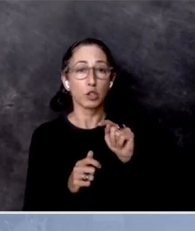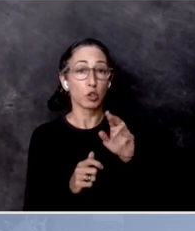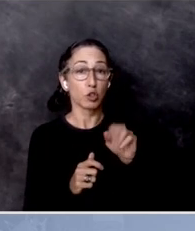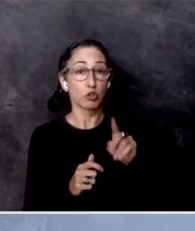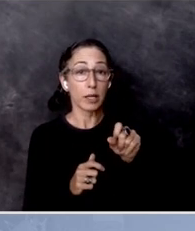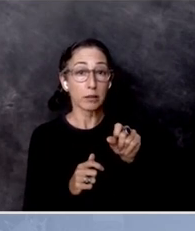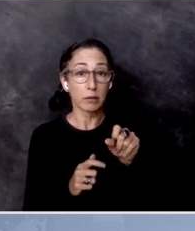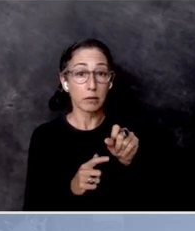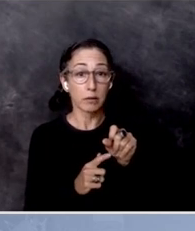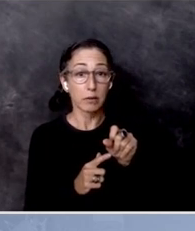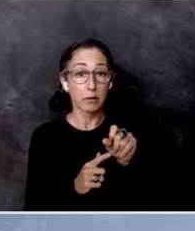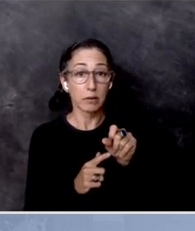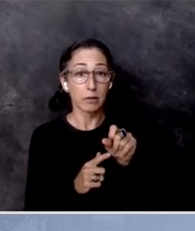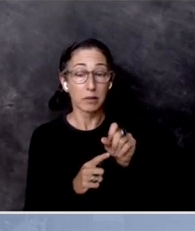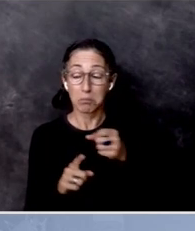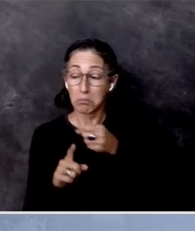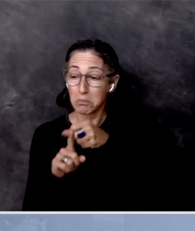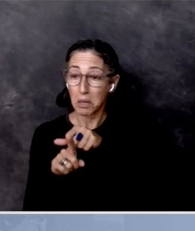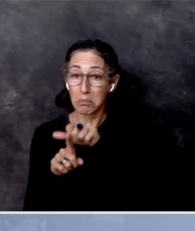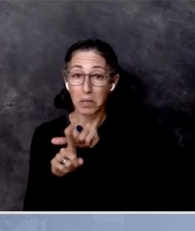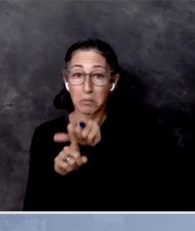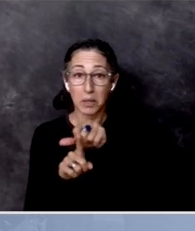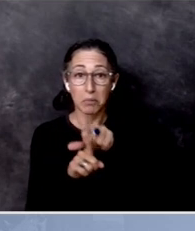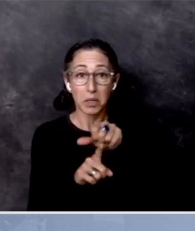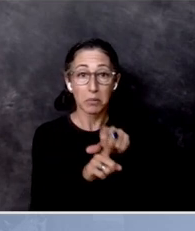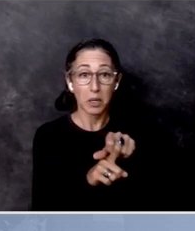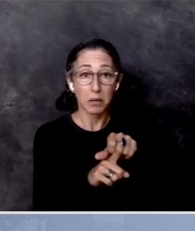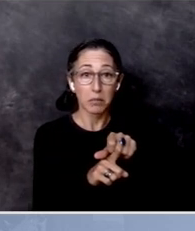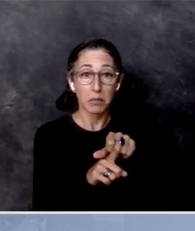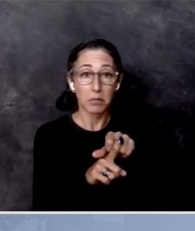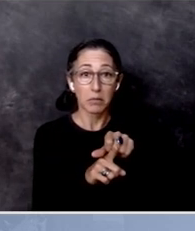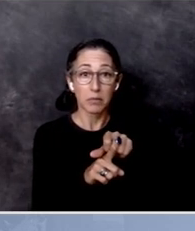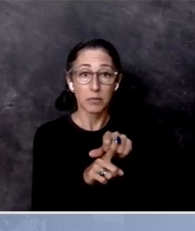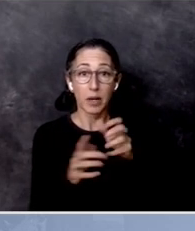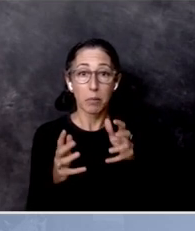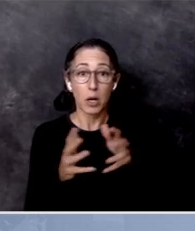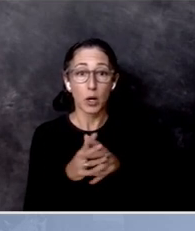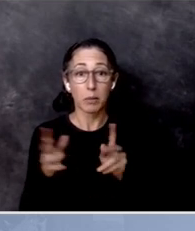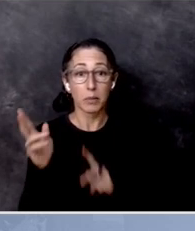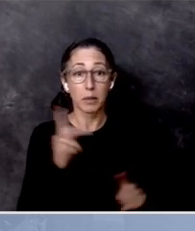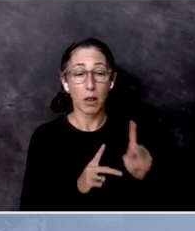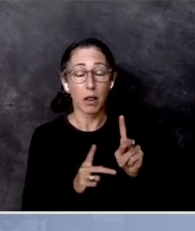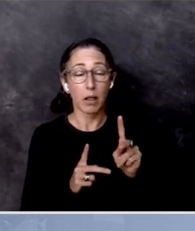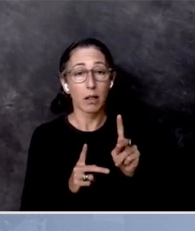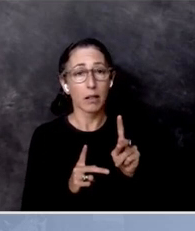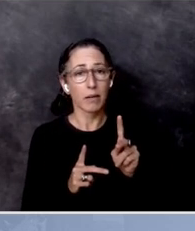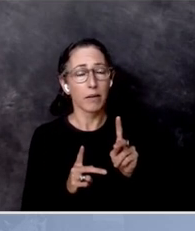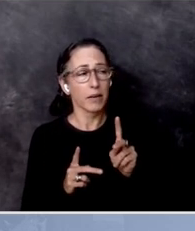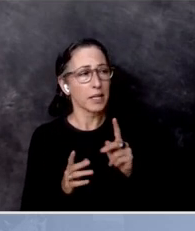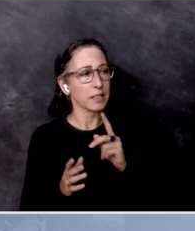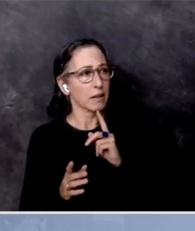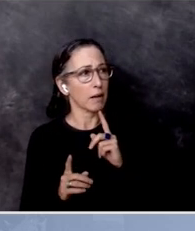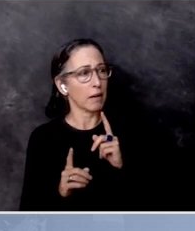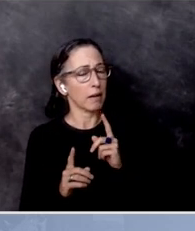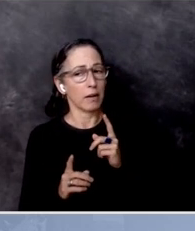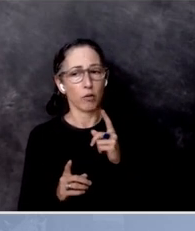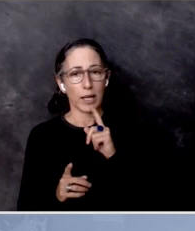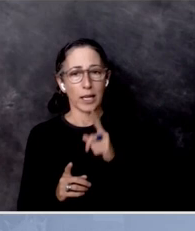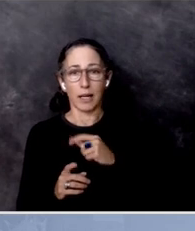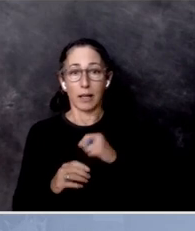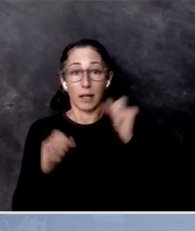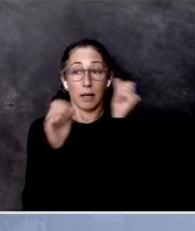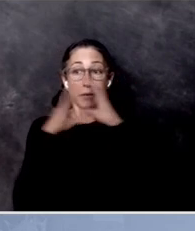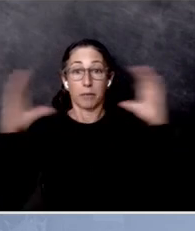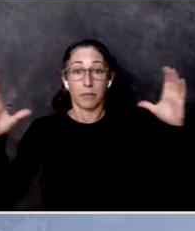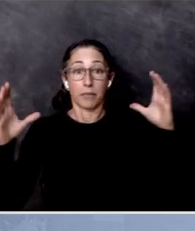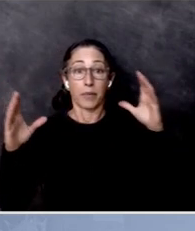the American people is this idea that the government is separate from you.